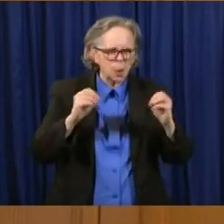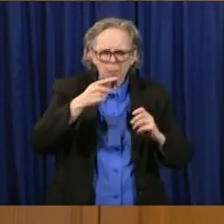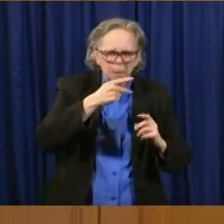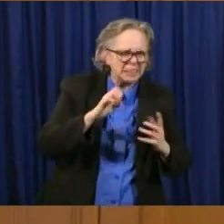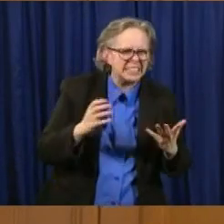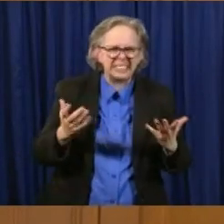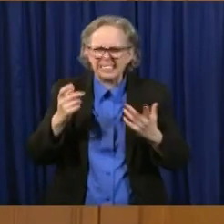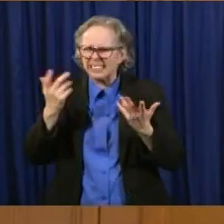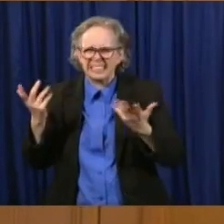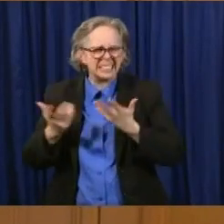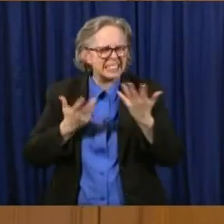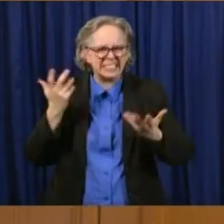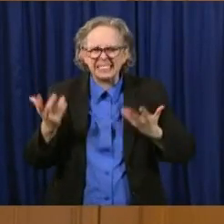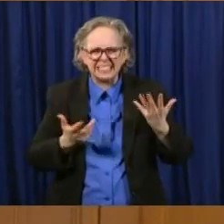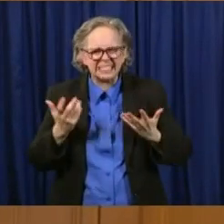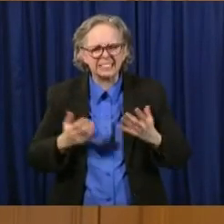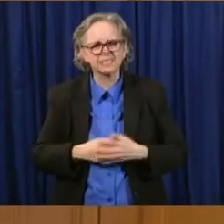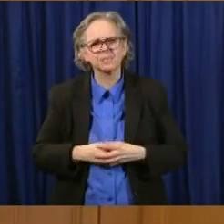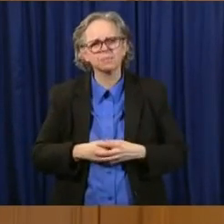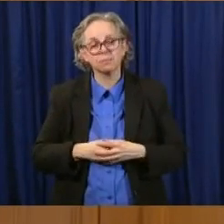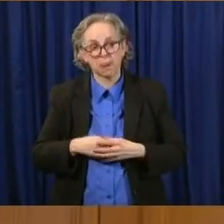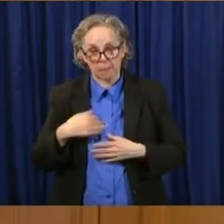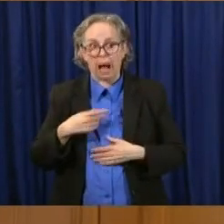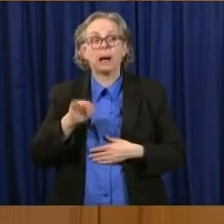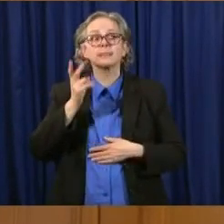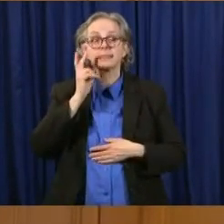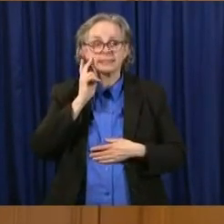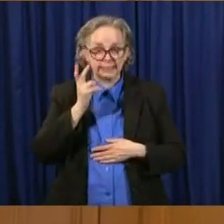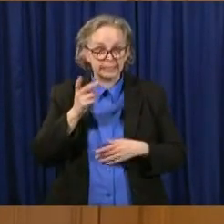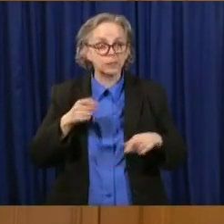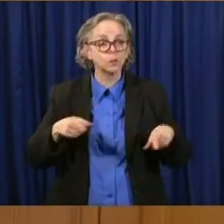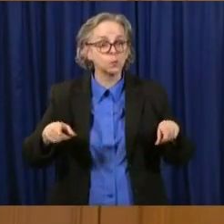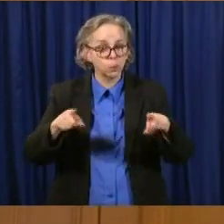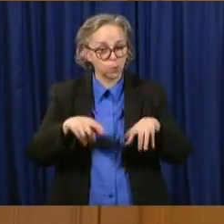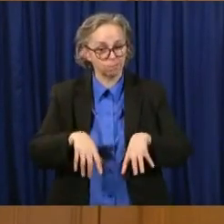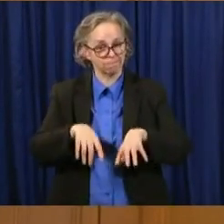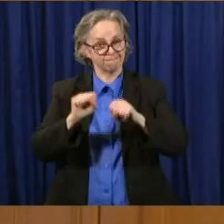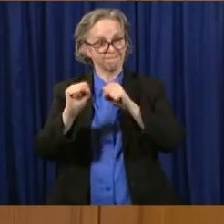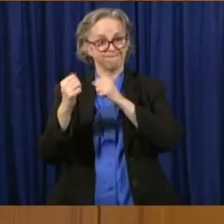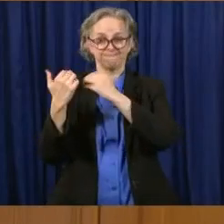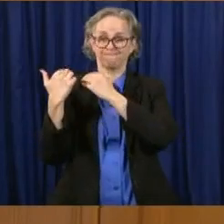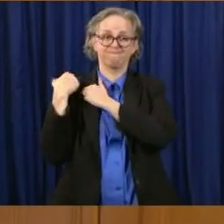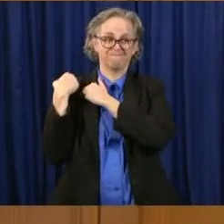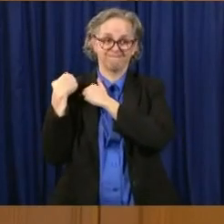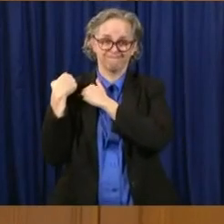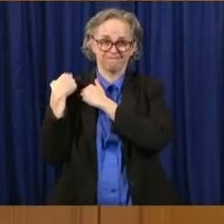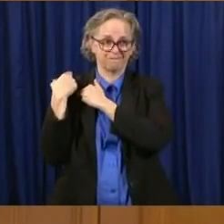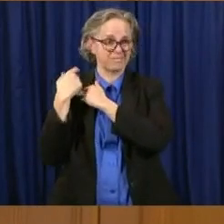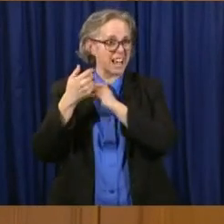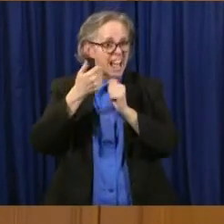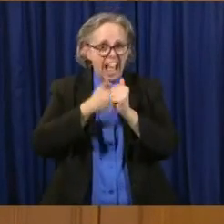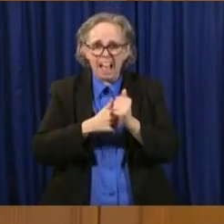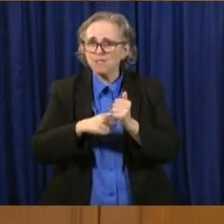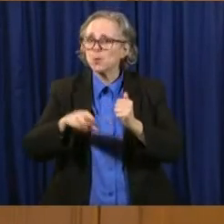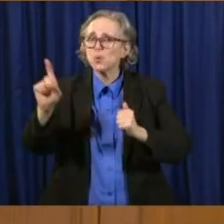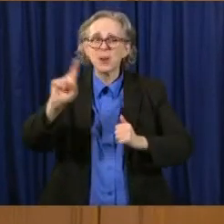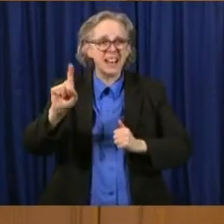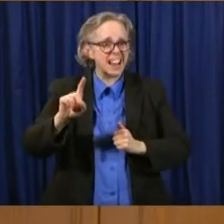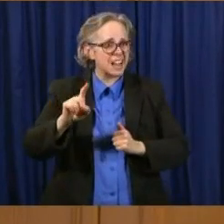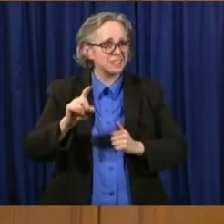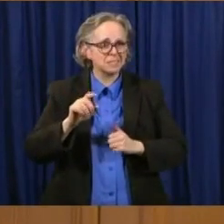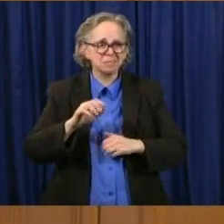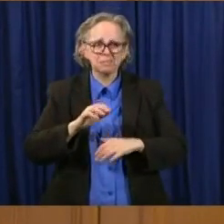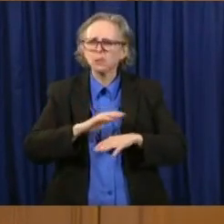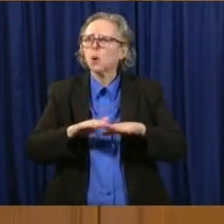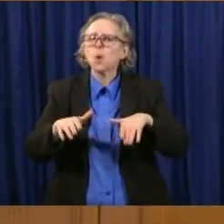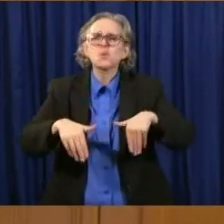you're doing, and I'm seeing it everywhere, everywhere I go around town, what you're doing is making a difference. Don't stop fighting this war,